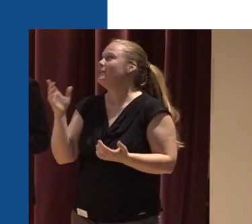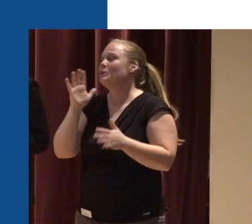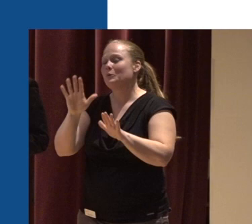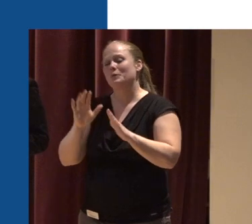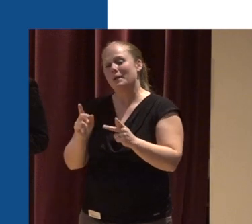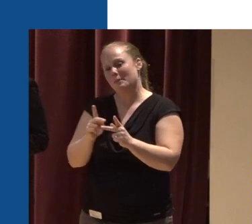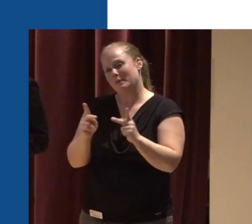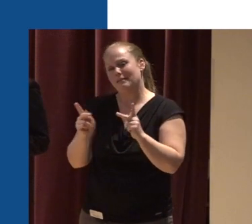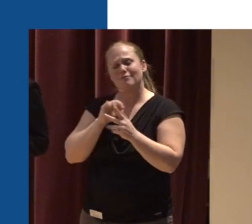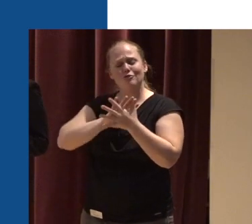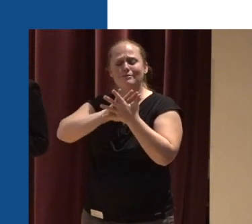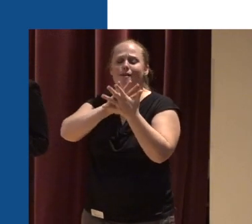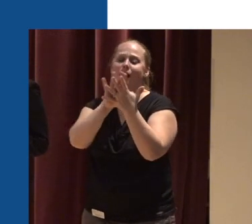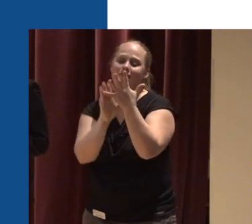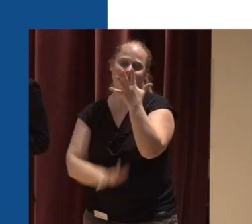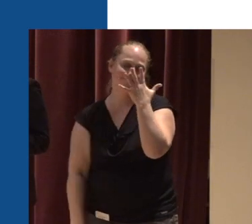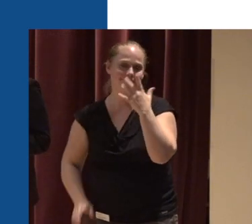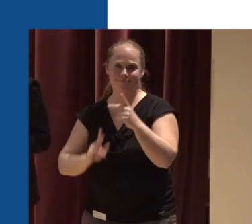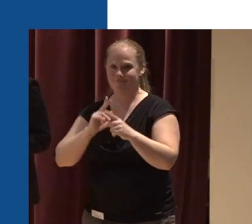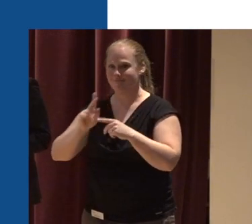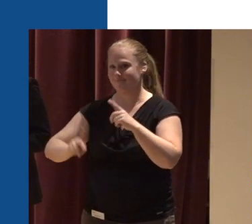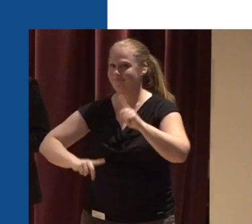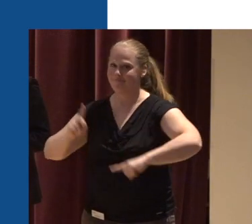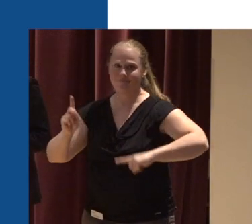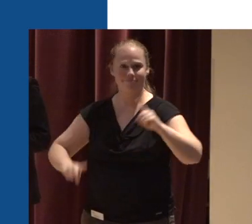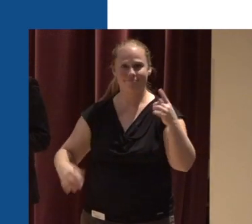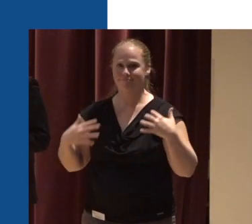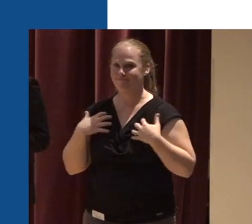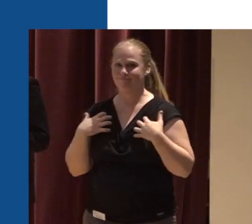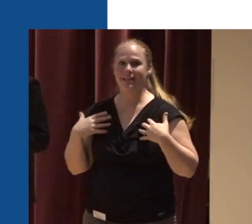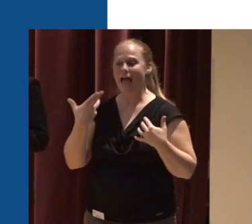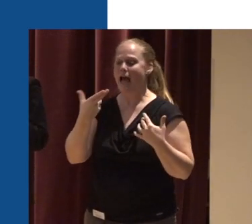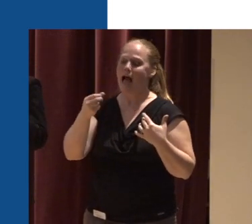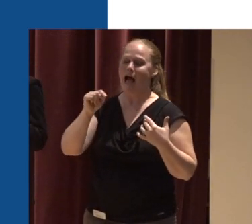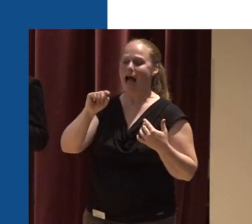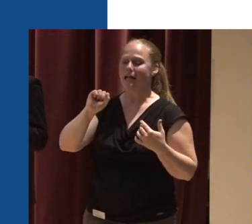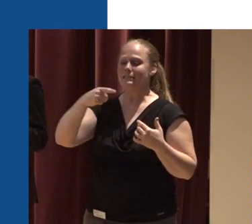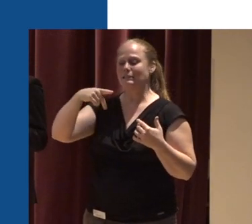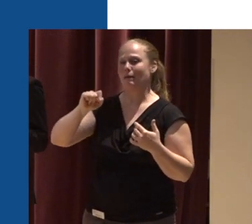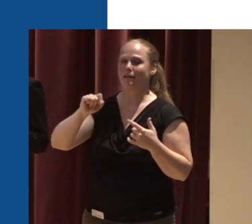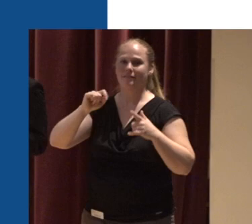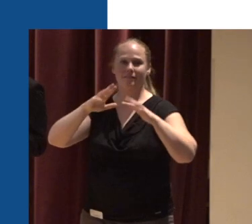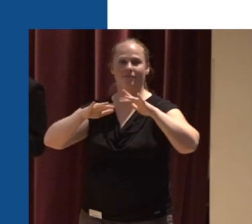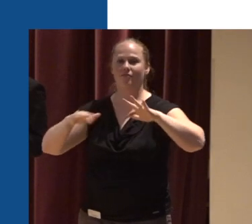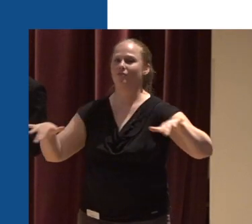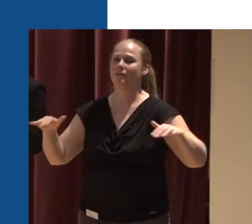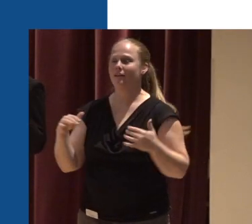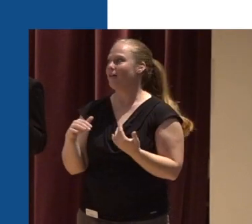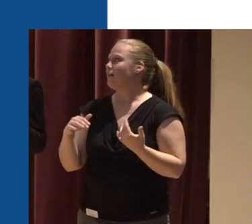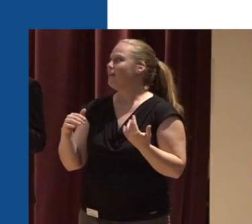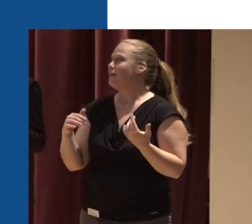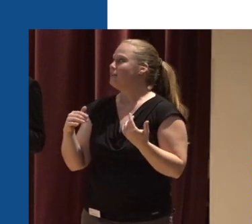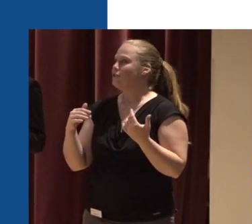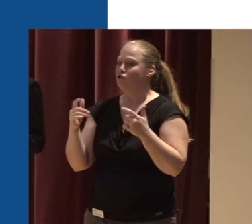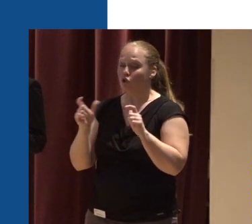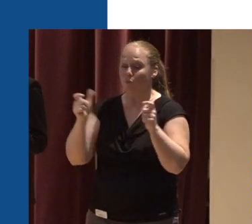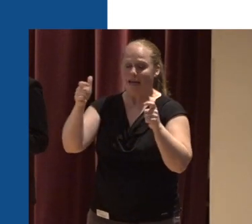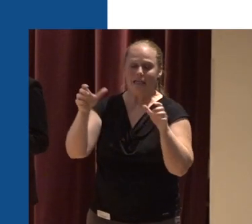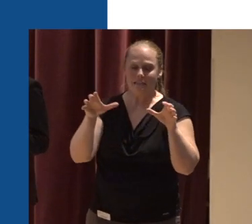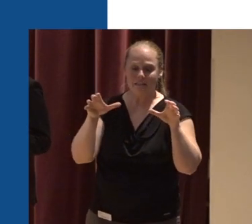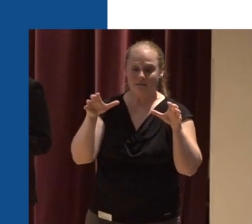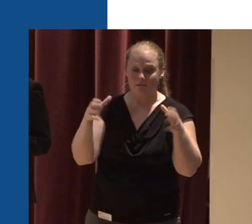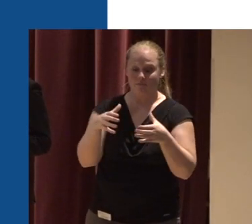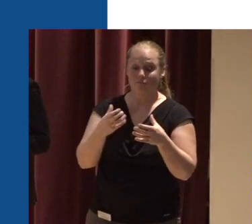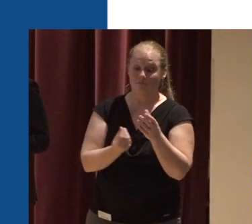for just tons of animals They are biodiversity hotspots They are areas where the greatest proportion of